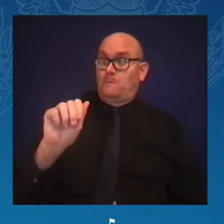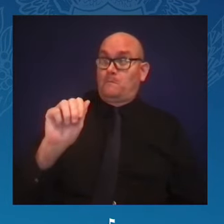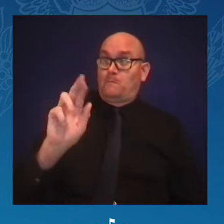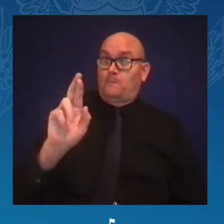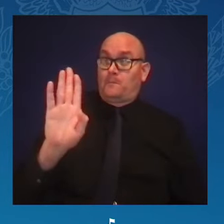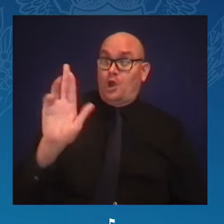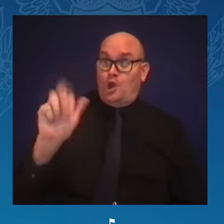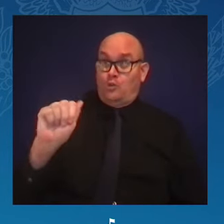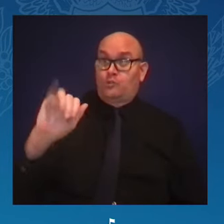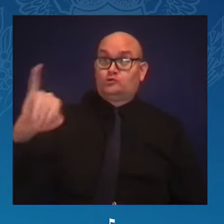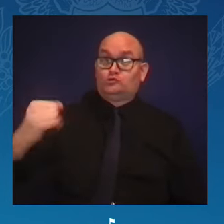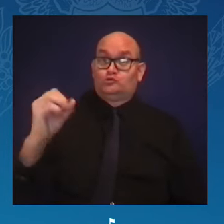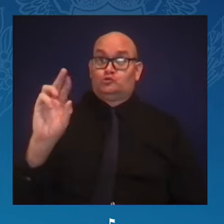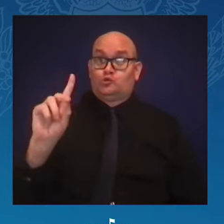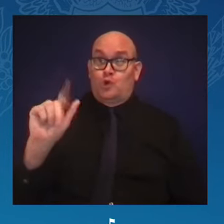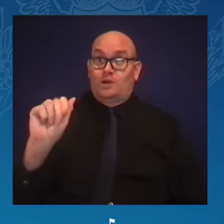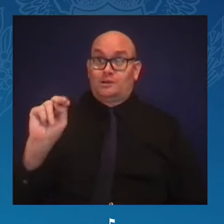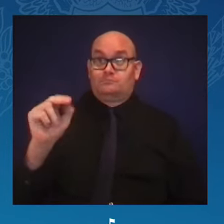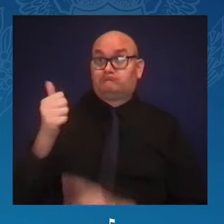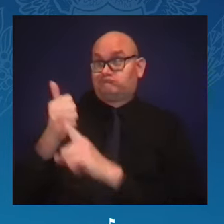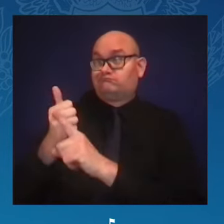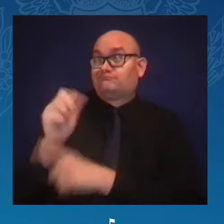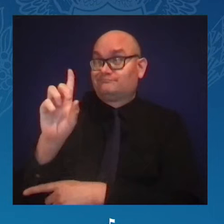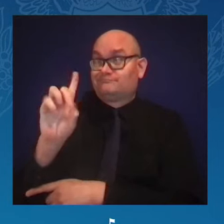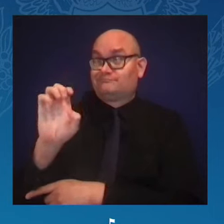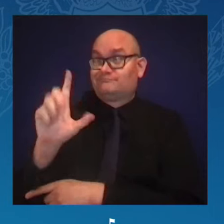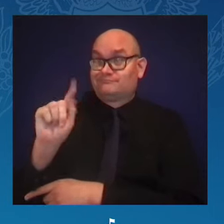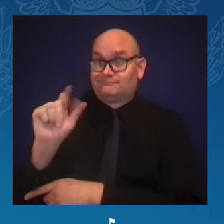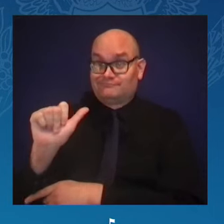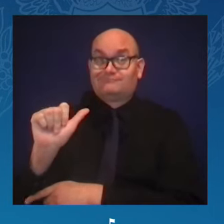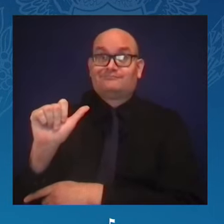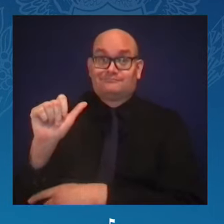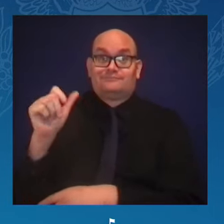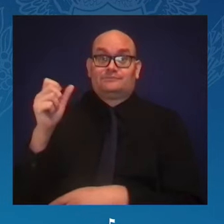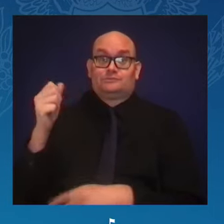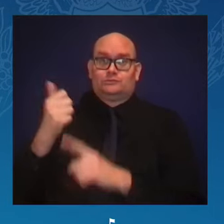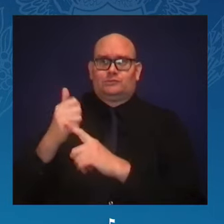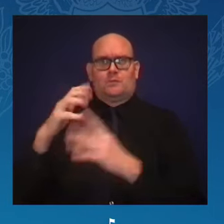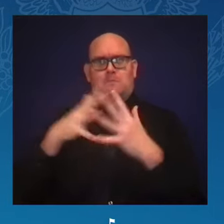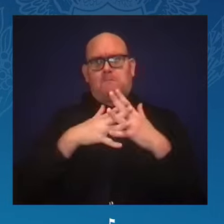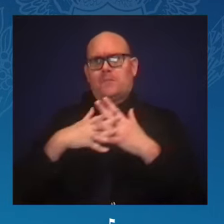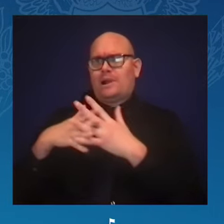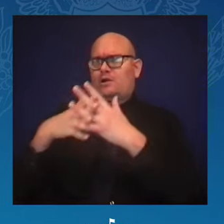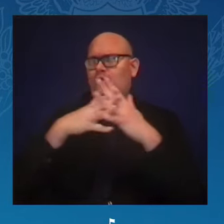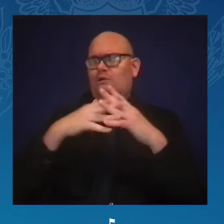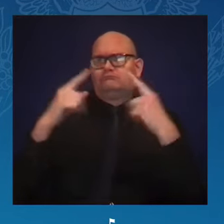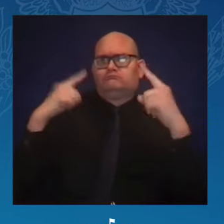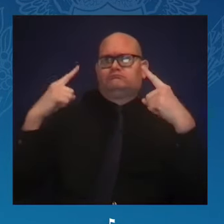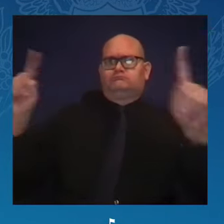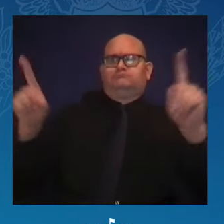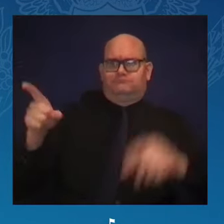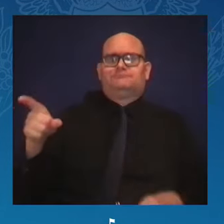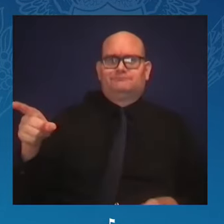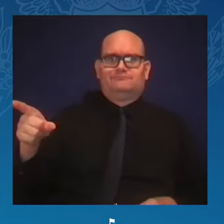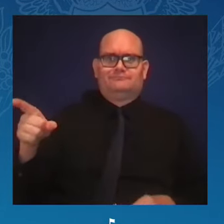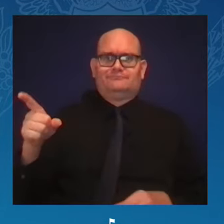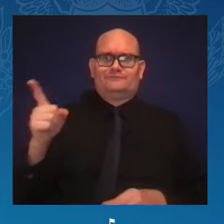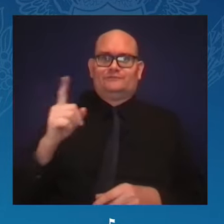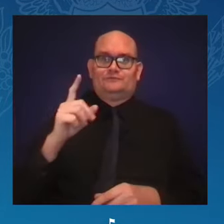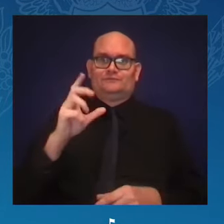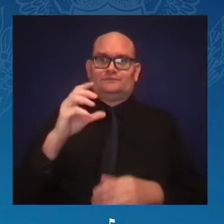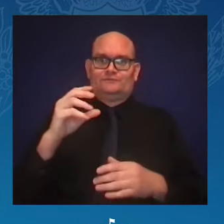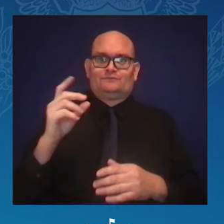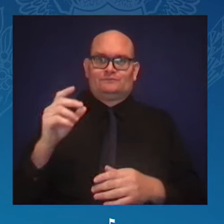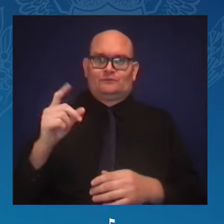she once said of leadership, and I quote, the imperative is to define